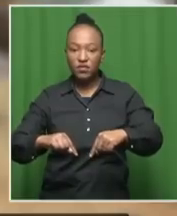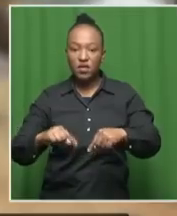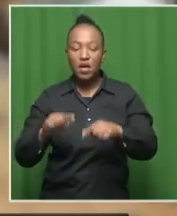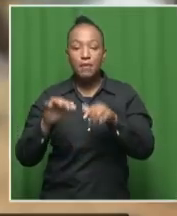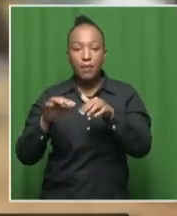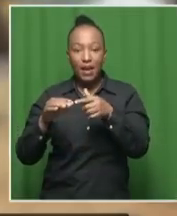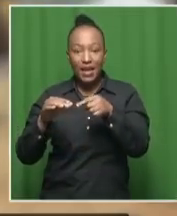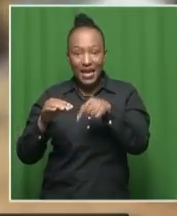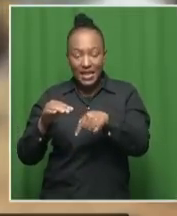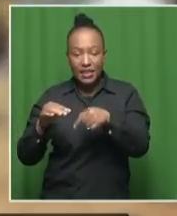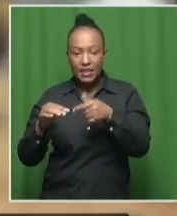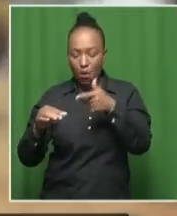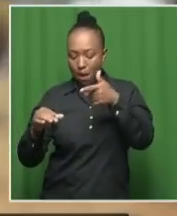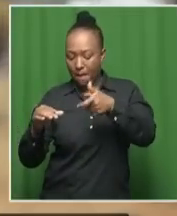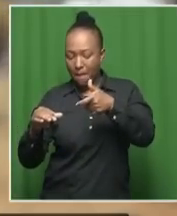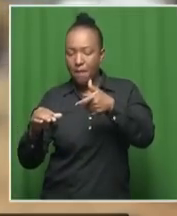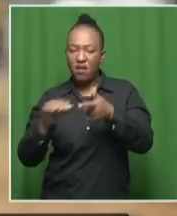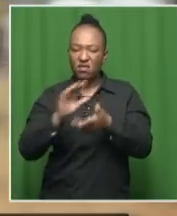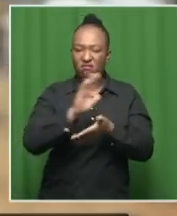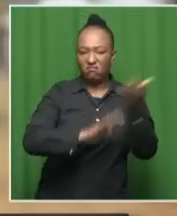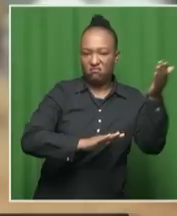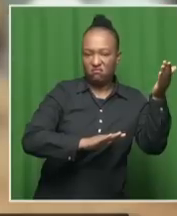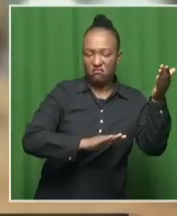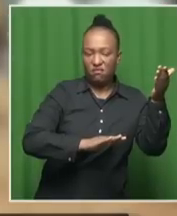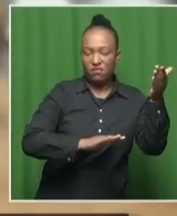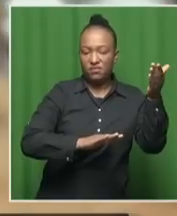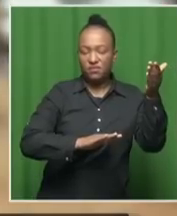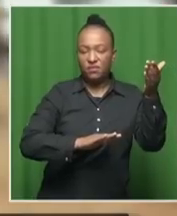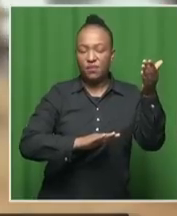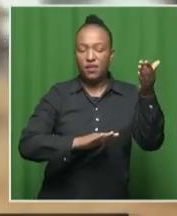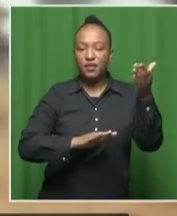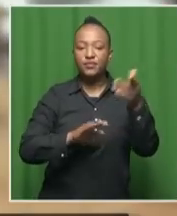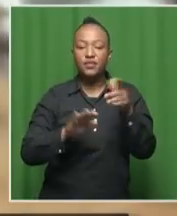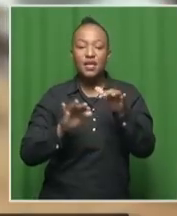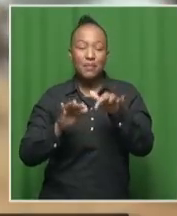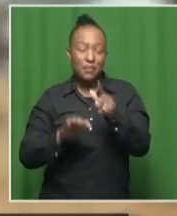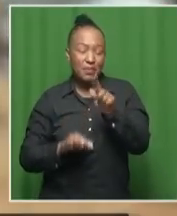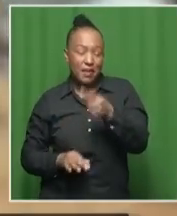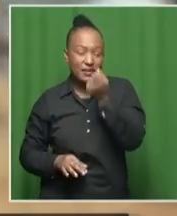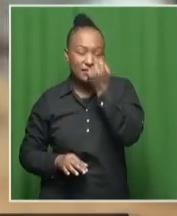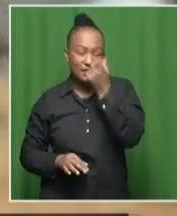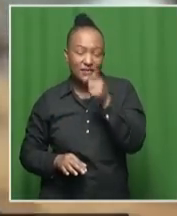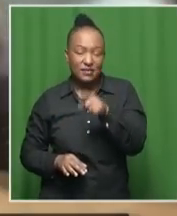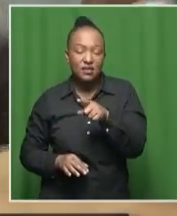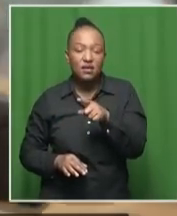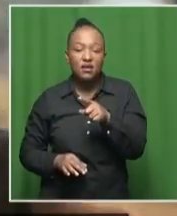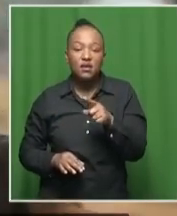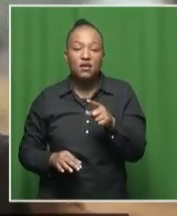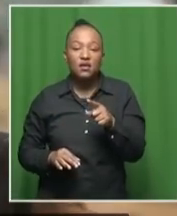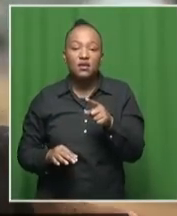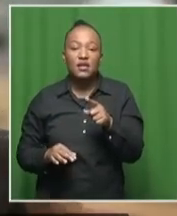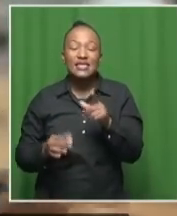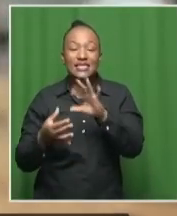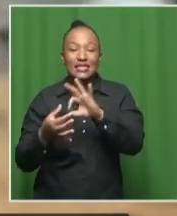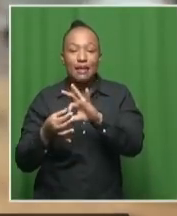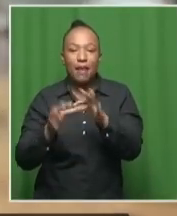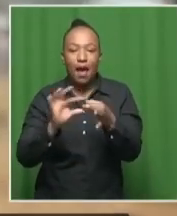actually leave. And then also what the people, they must understand is that there is a supply, it's a chain.